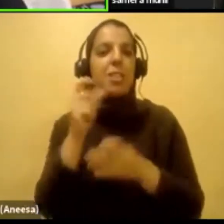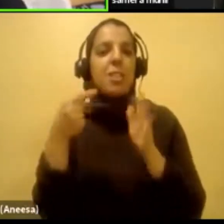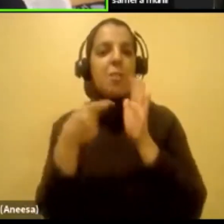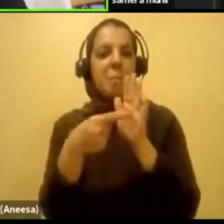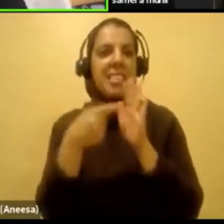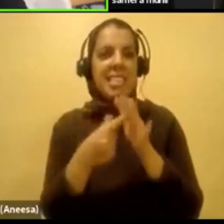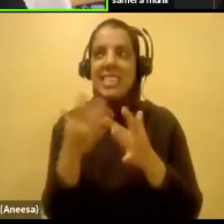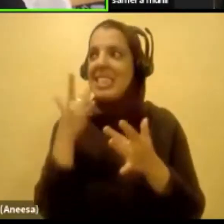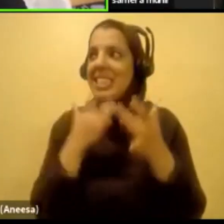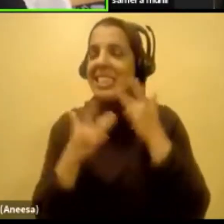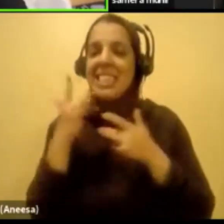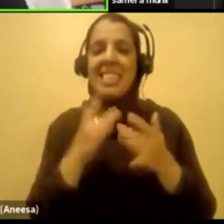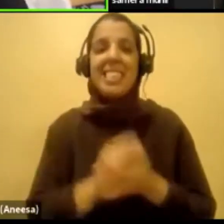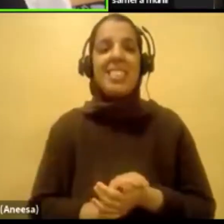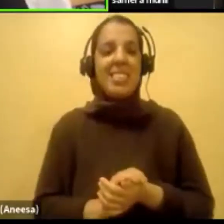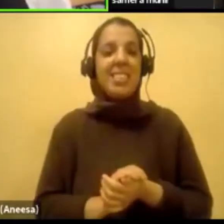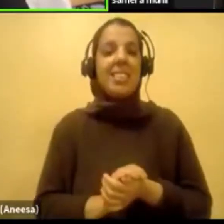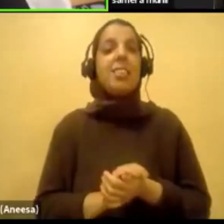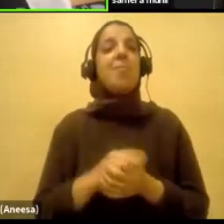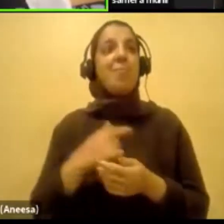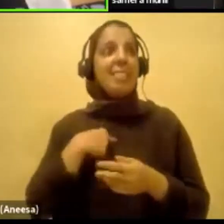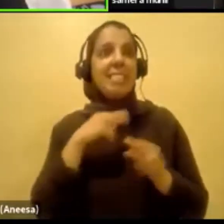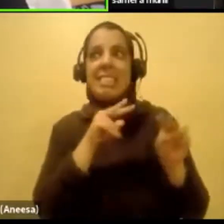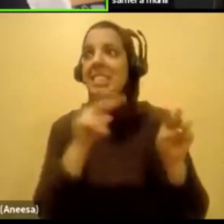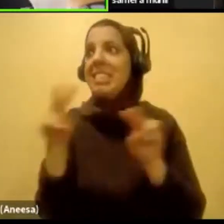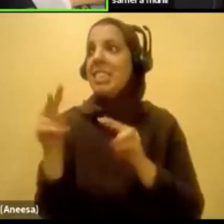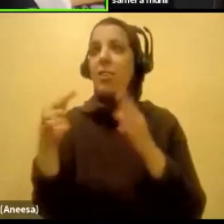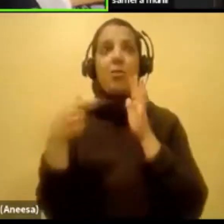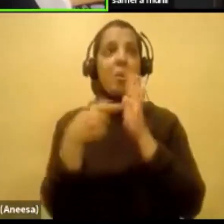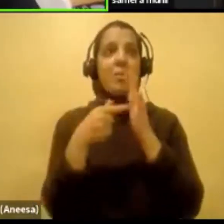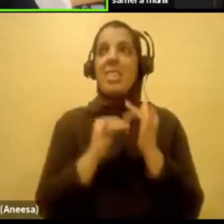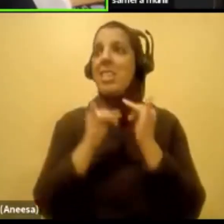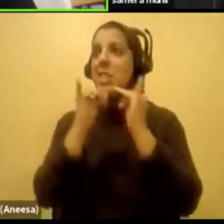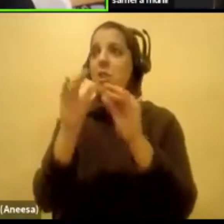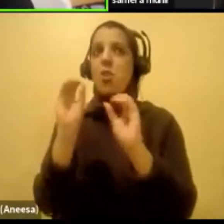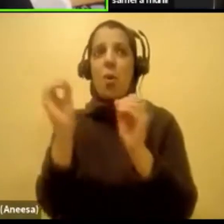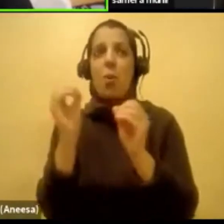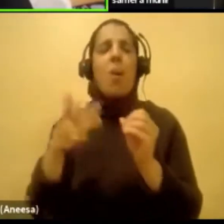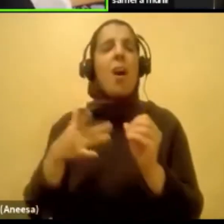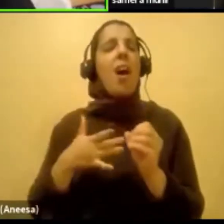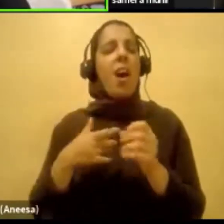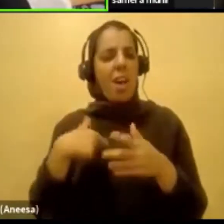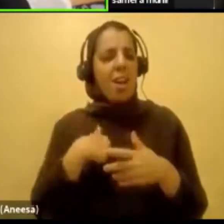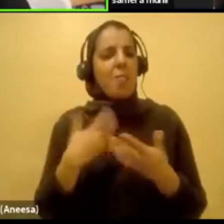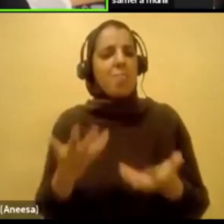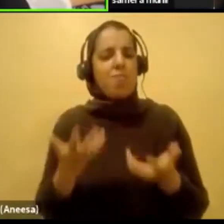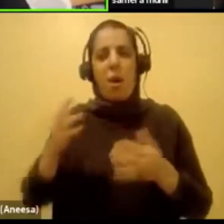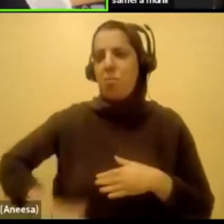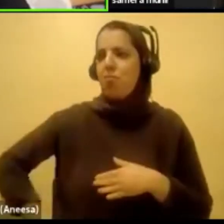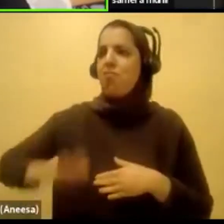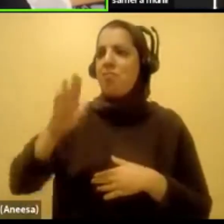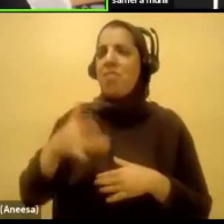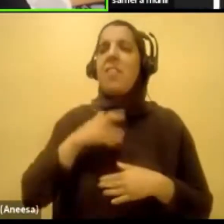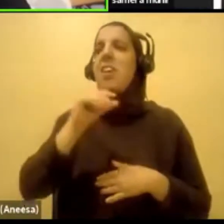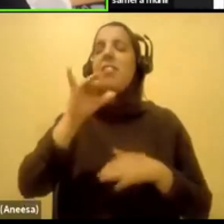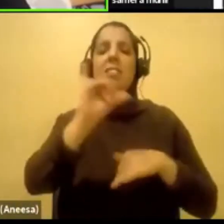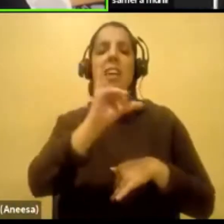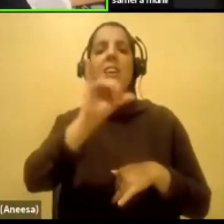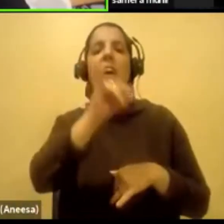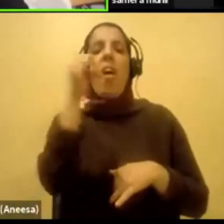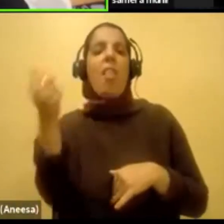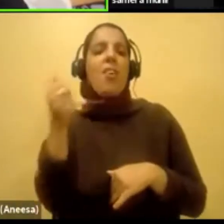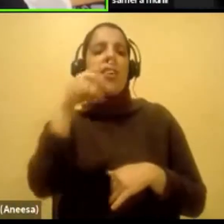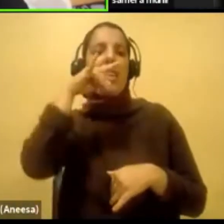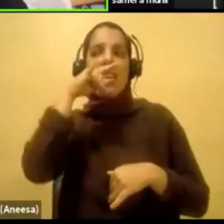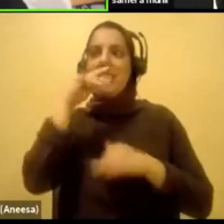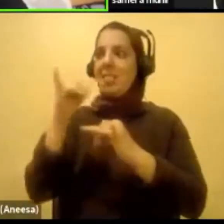Because there was a lack of representation. made me want to be just like every other kid. And that's also super toxic. It made me feel like I needed to